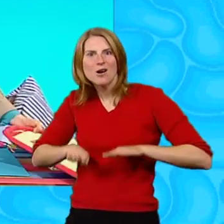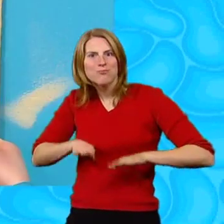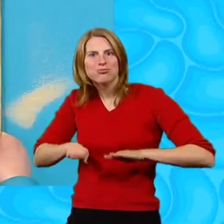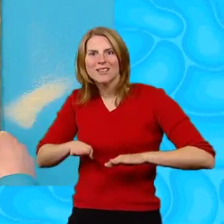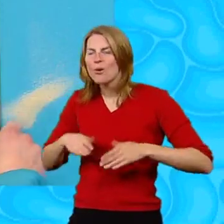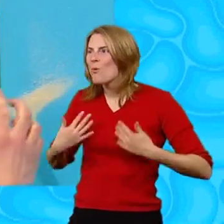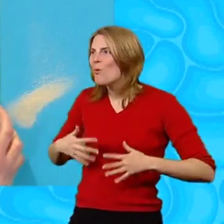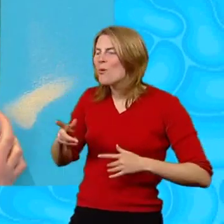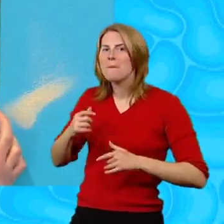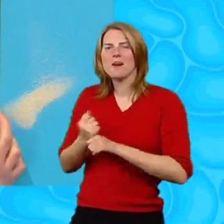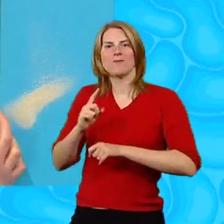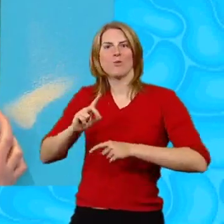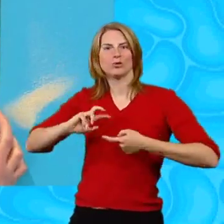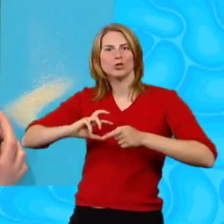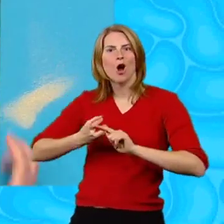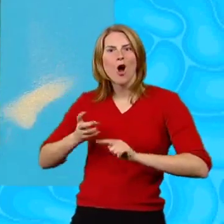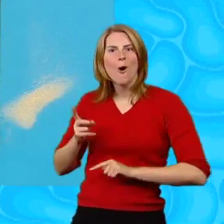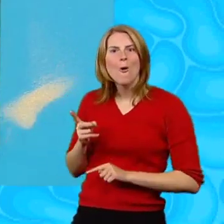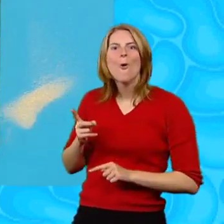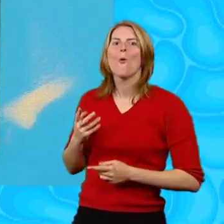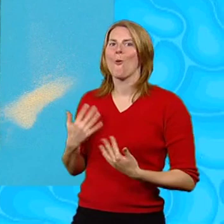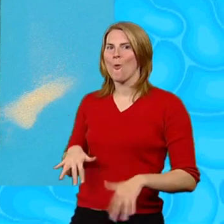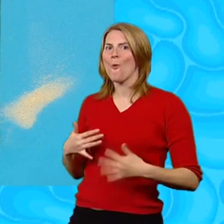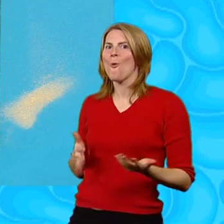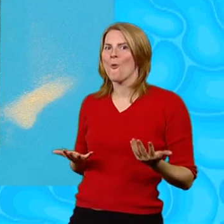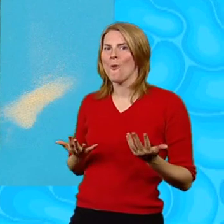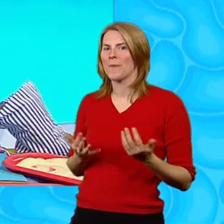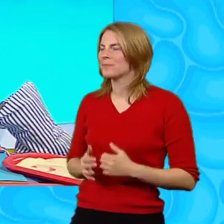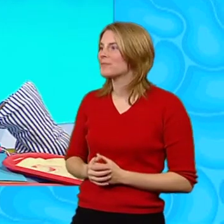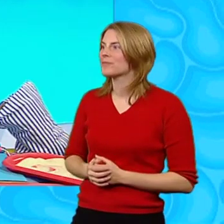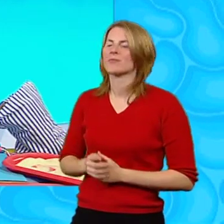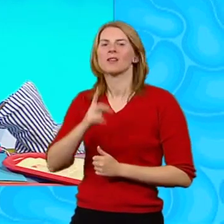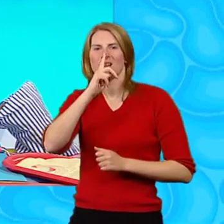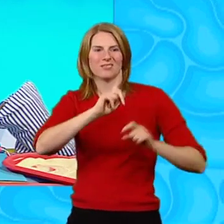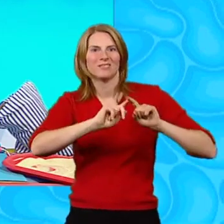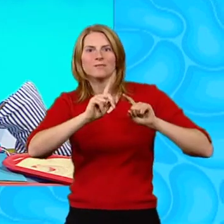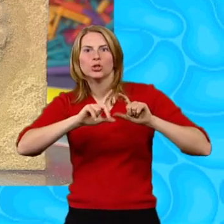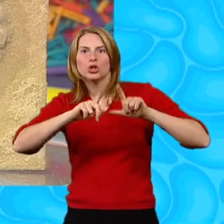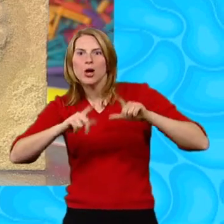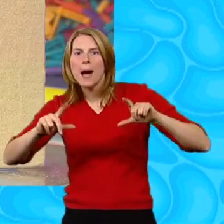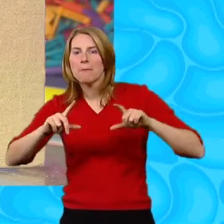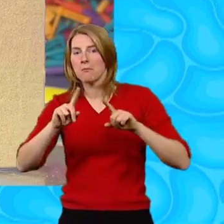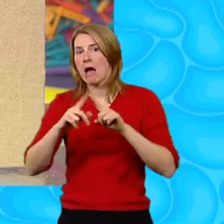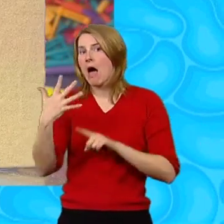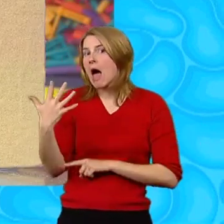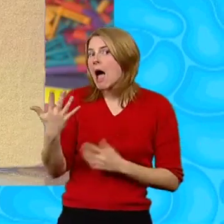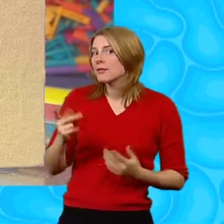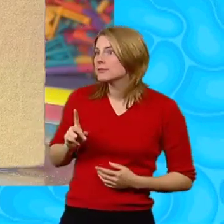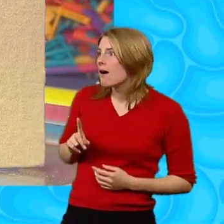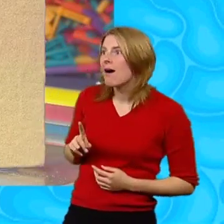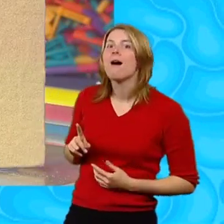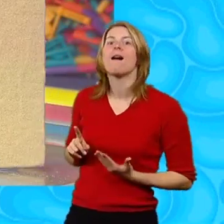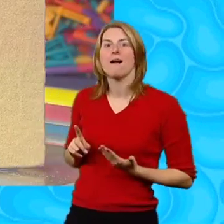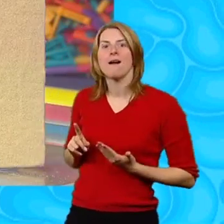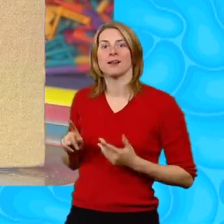footprint. Wow. Why not try some other shapes like a stone hand? It's made in the same way.